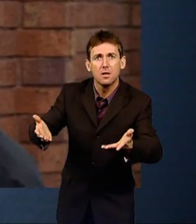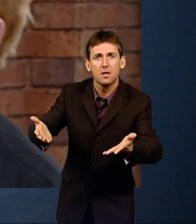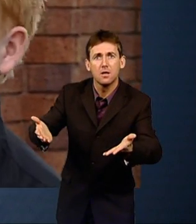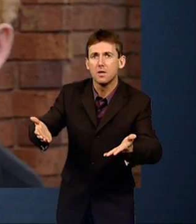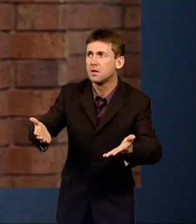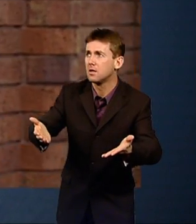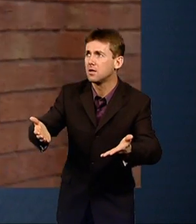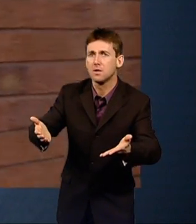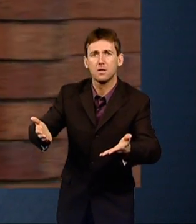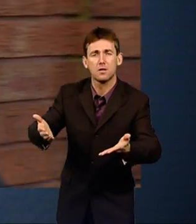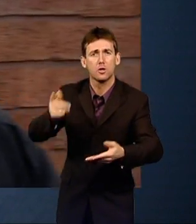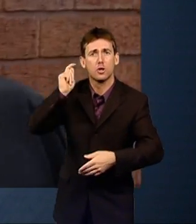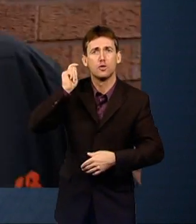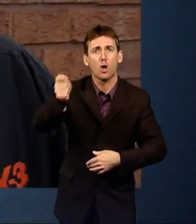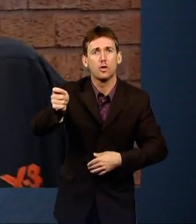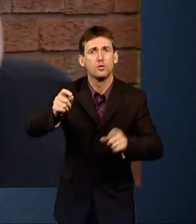What are you being charged with?